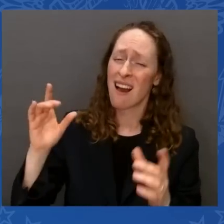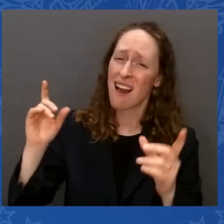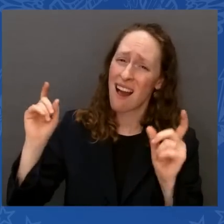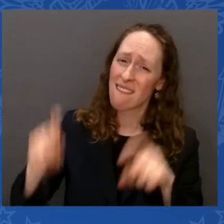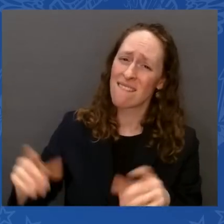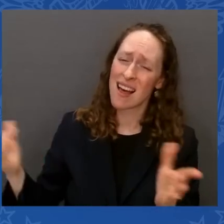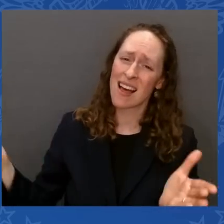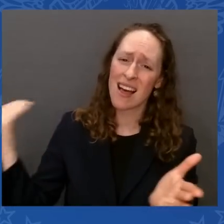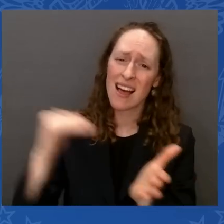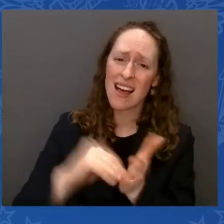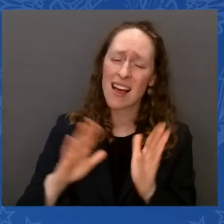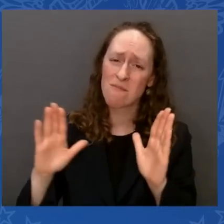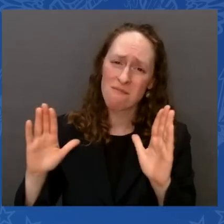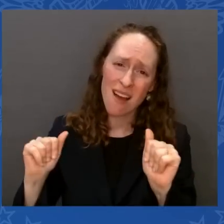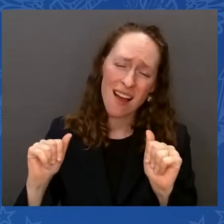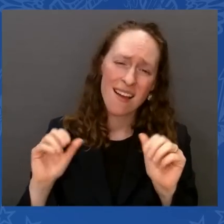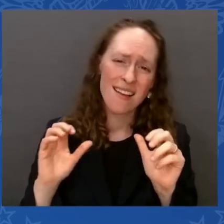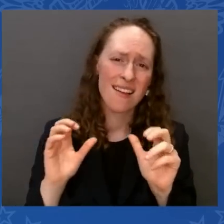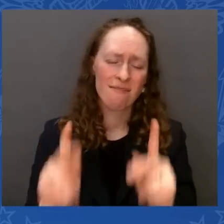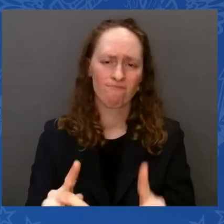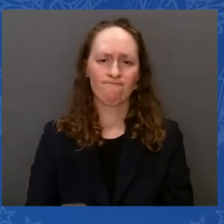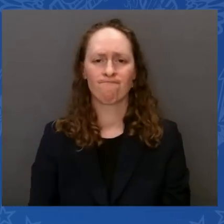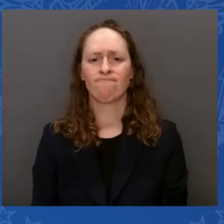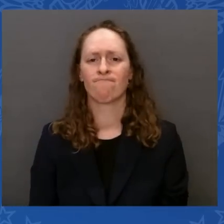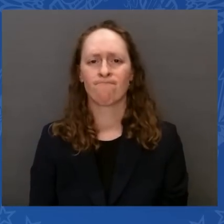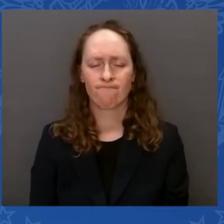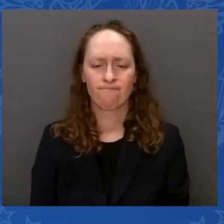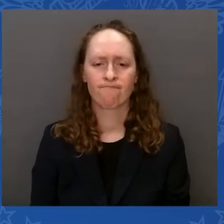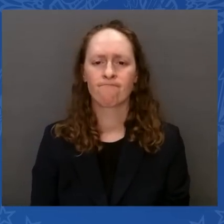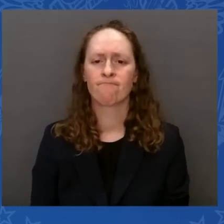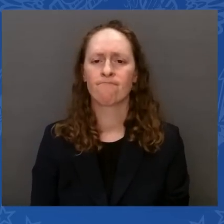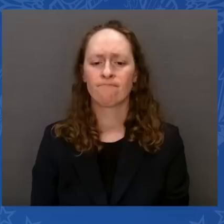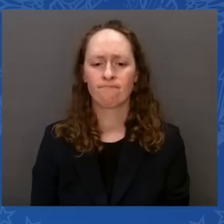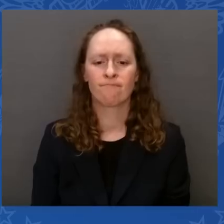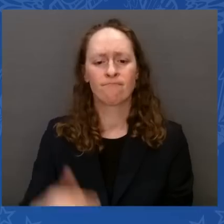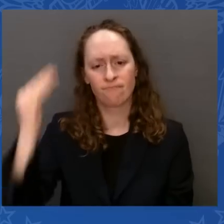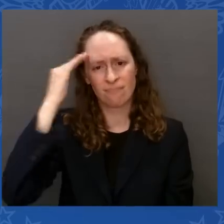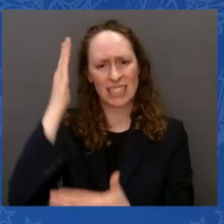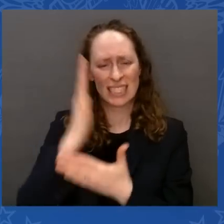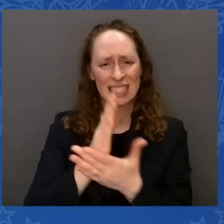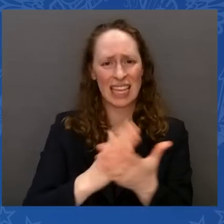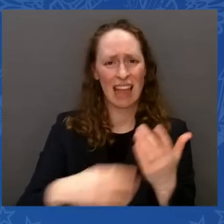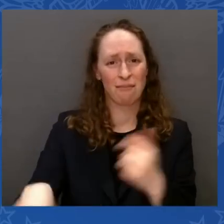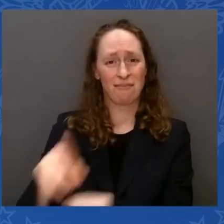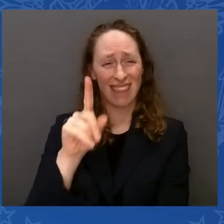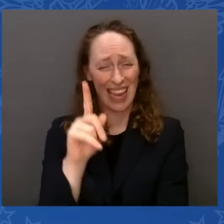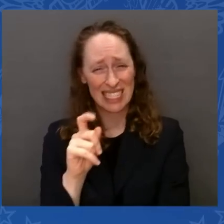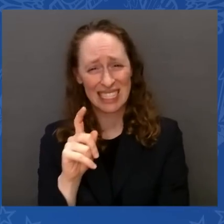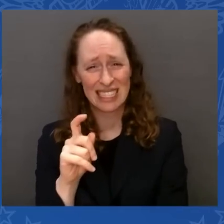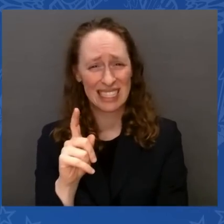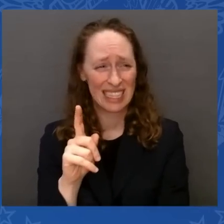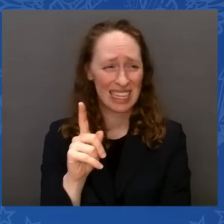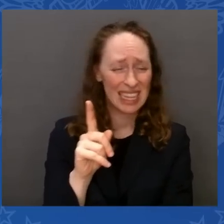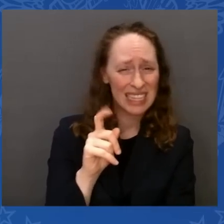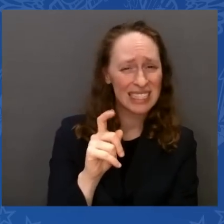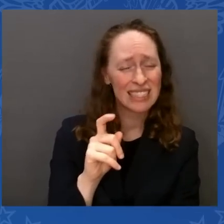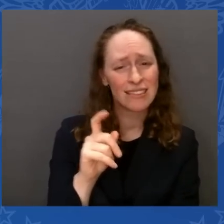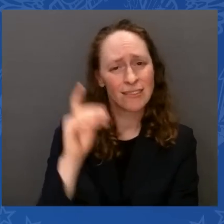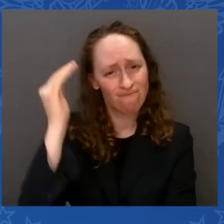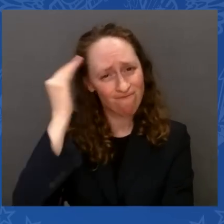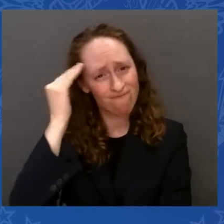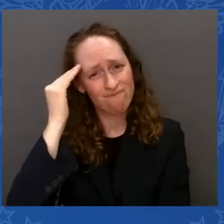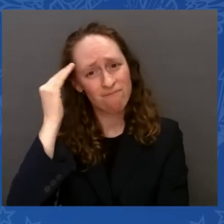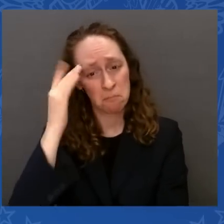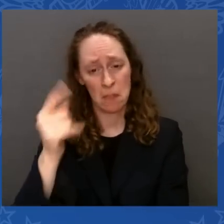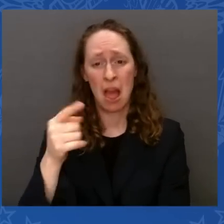I know I may make some of you uncomfortable, but that little state above me, Delaware, is one of the — has the highest rate — one of the highest rates of gun ownership.